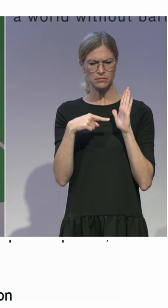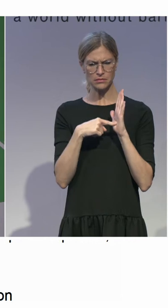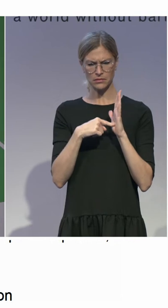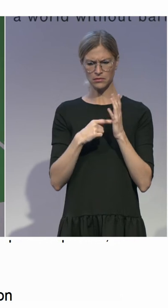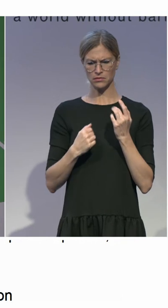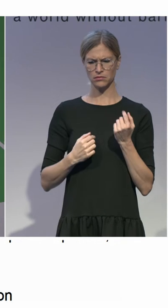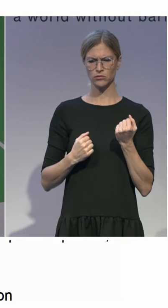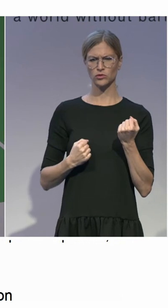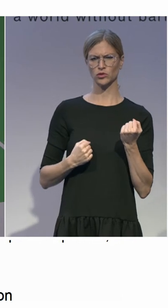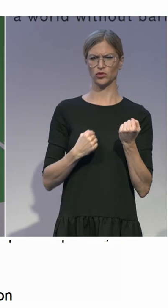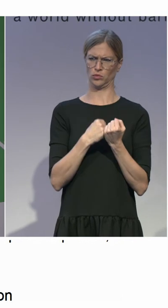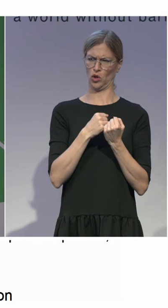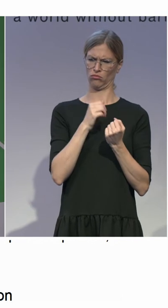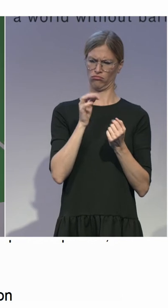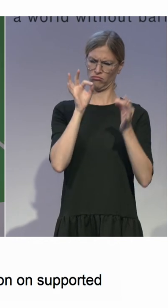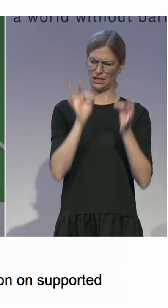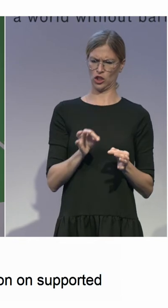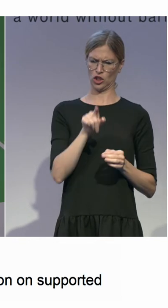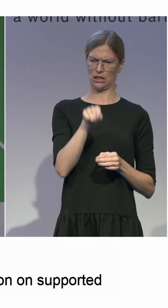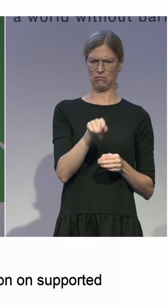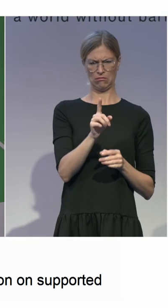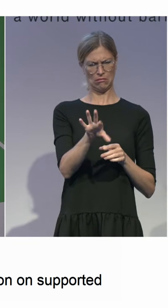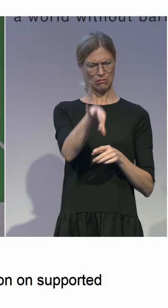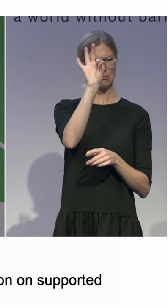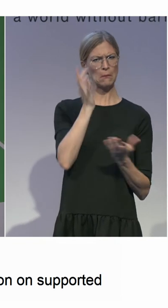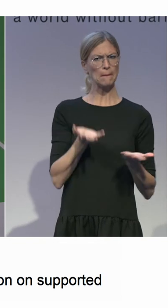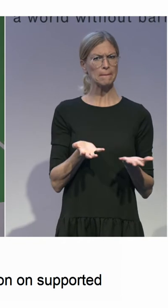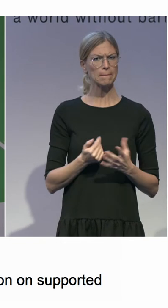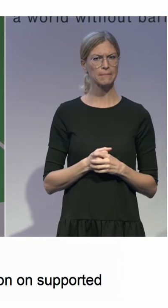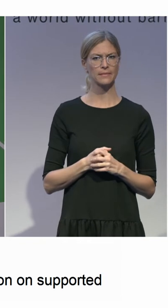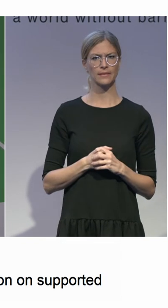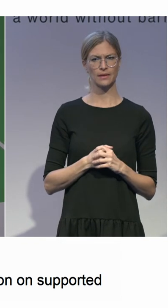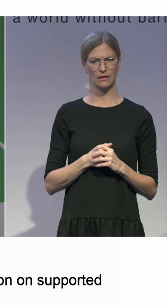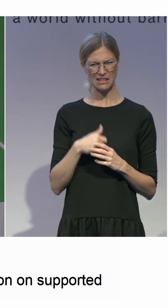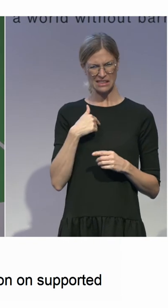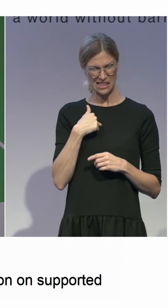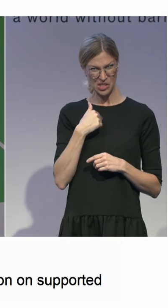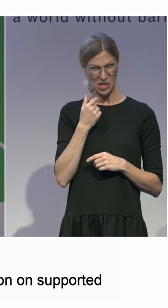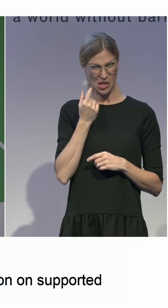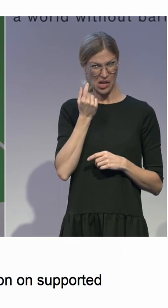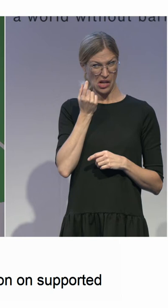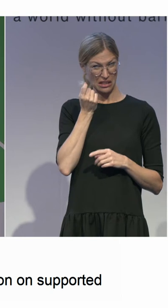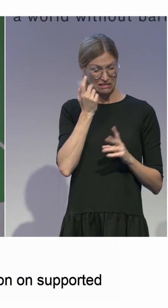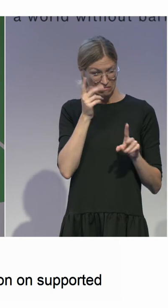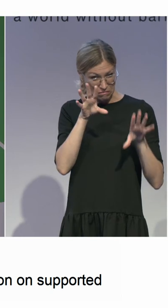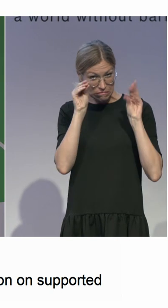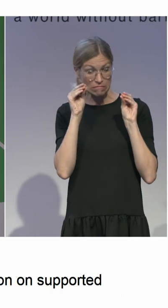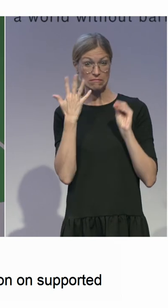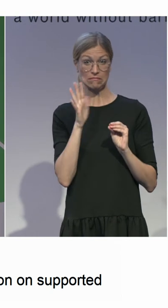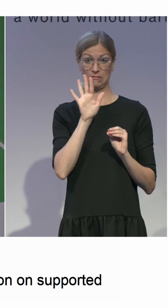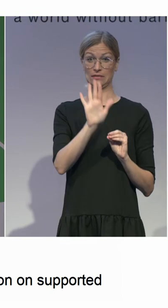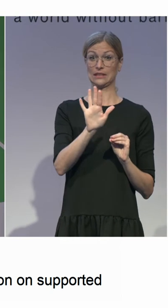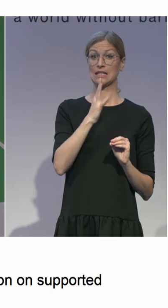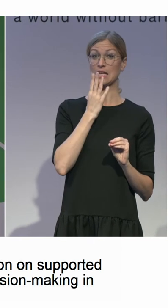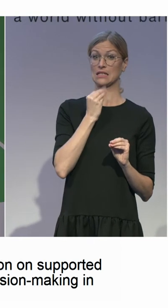So as I understand it, supported decision making in Israel does not entirely